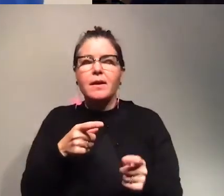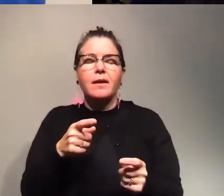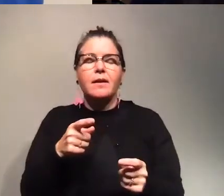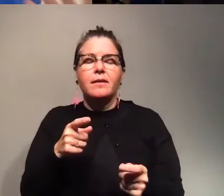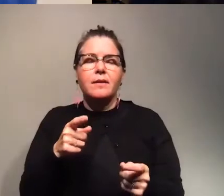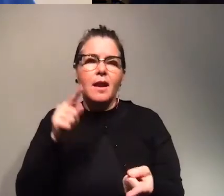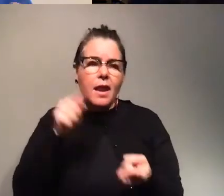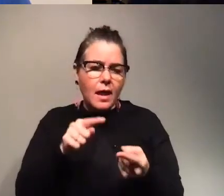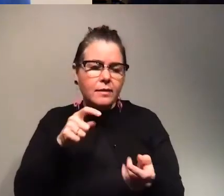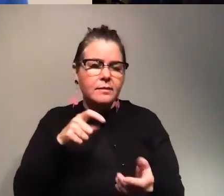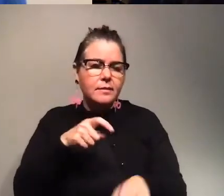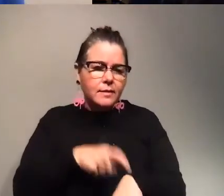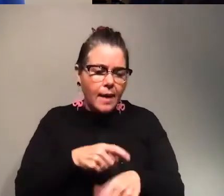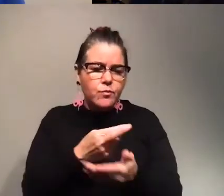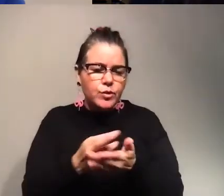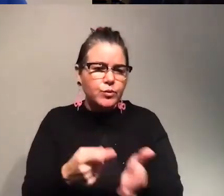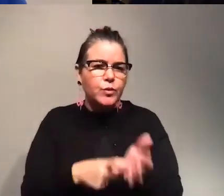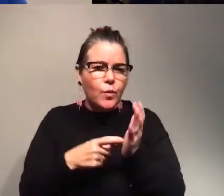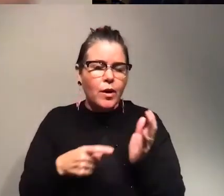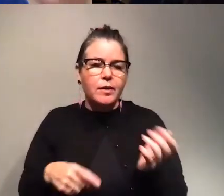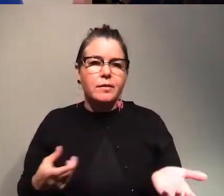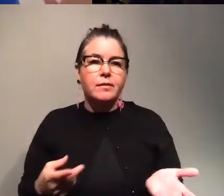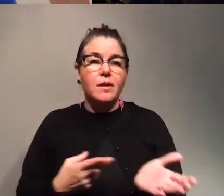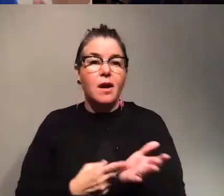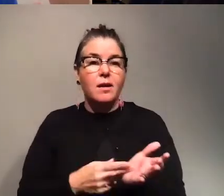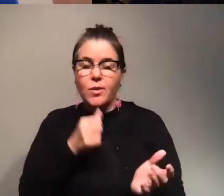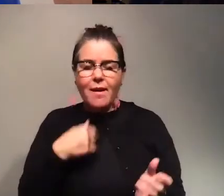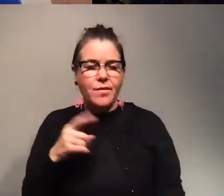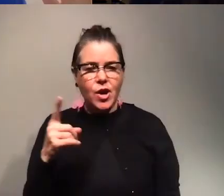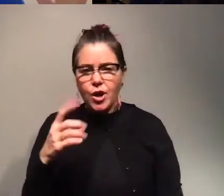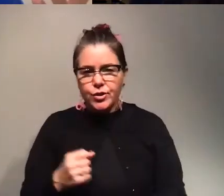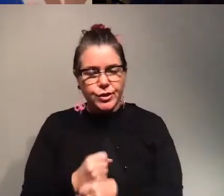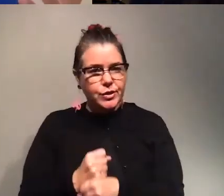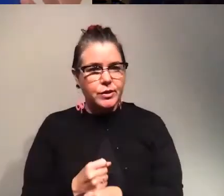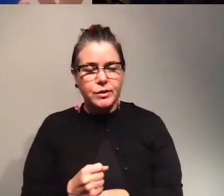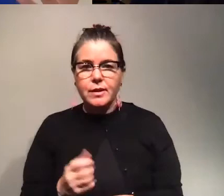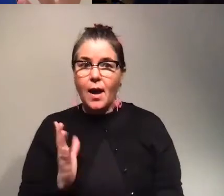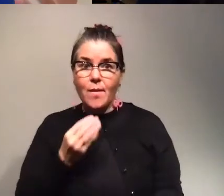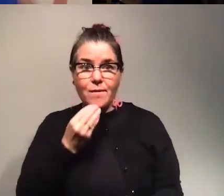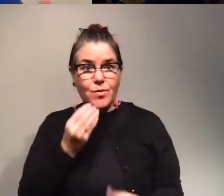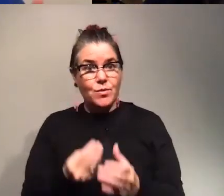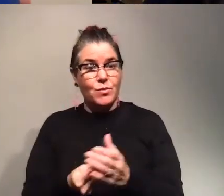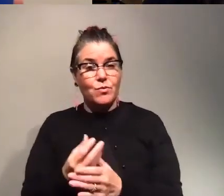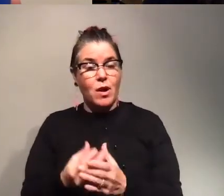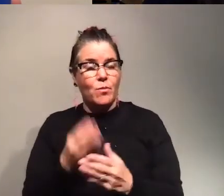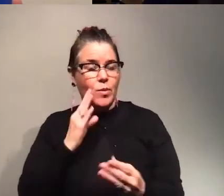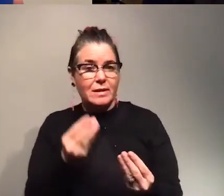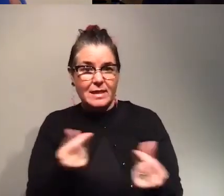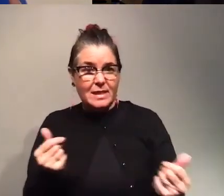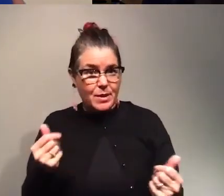resources used because honestly we don't have a hundred years if our food crop is going to disappear in seven years